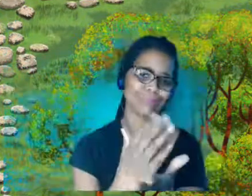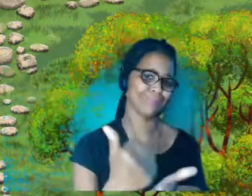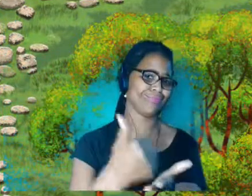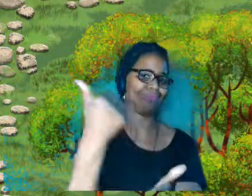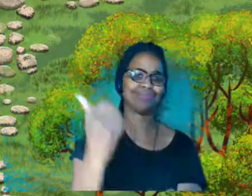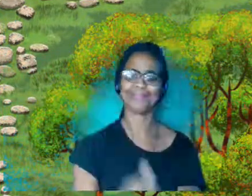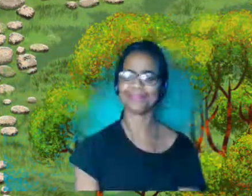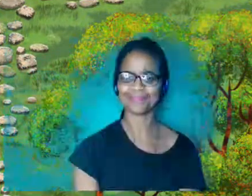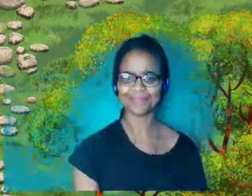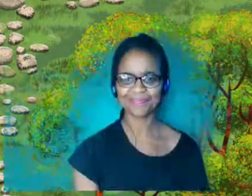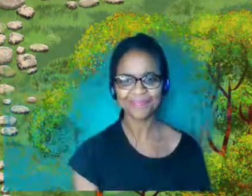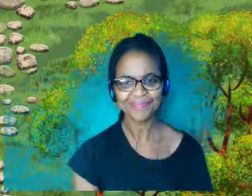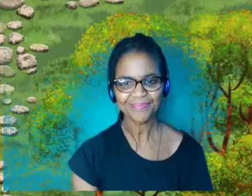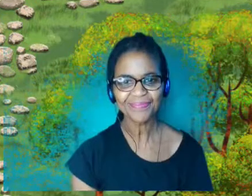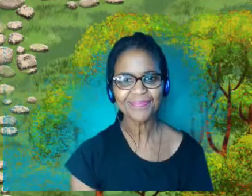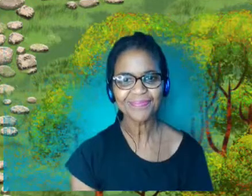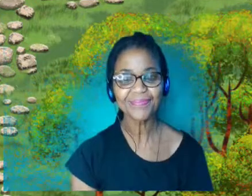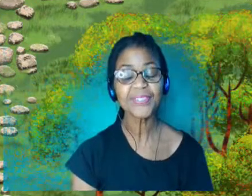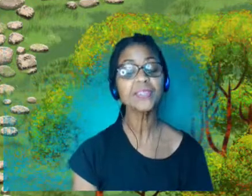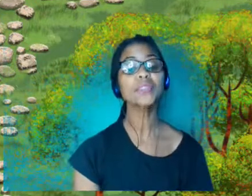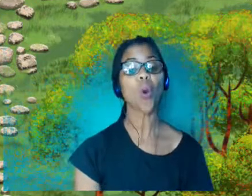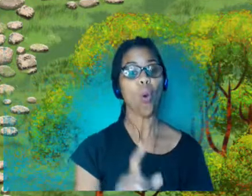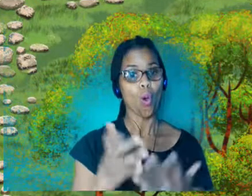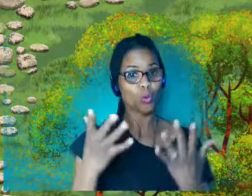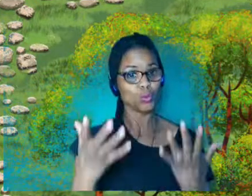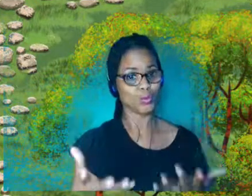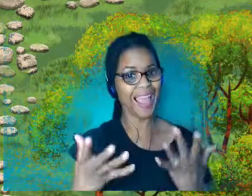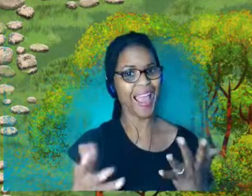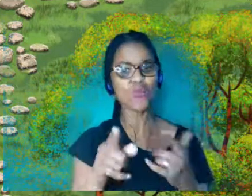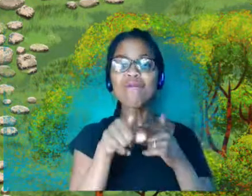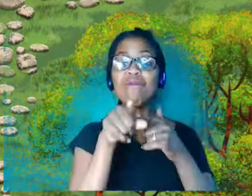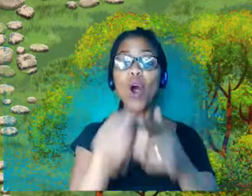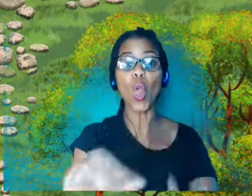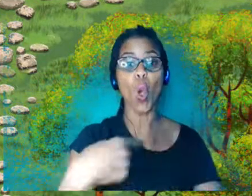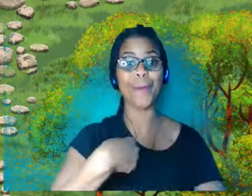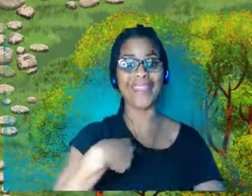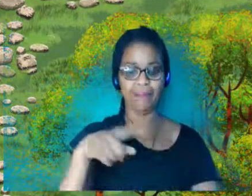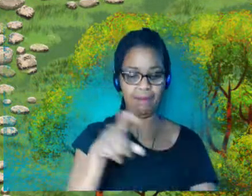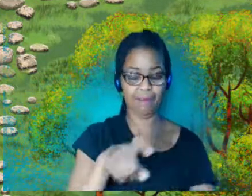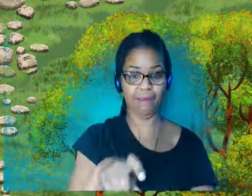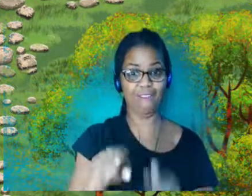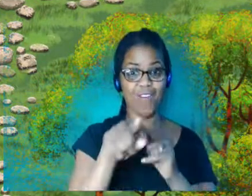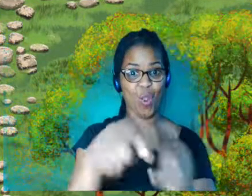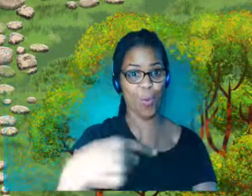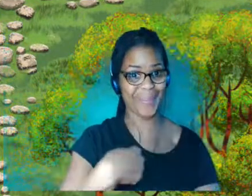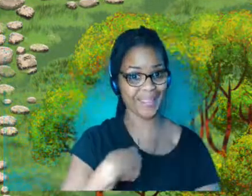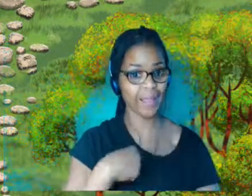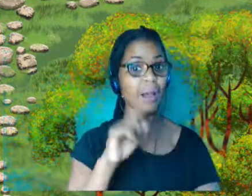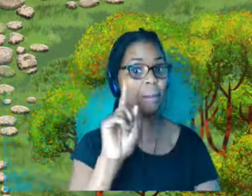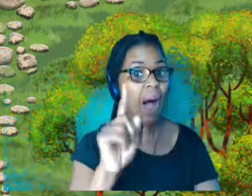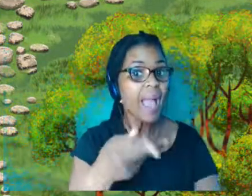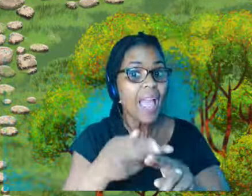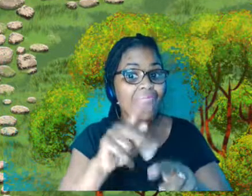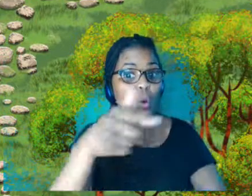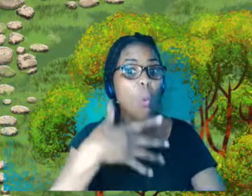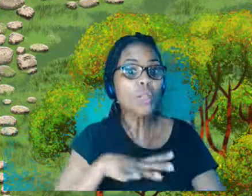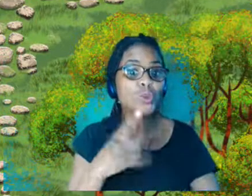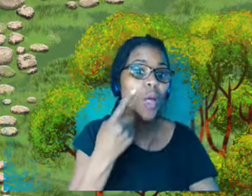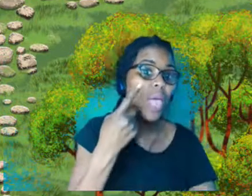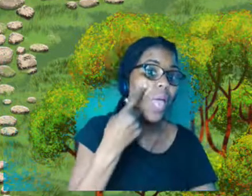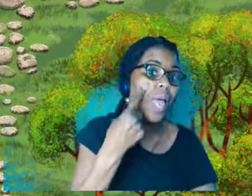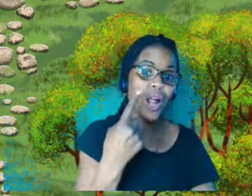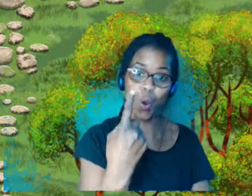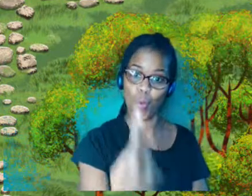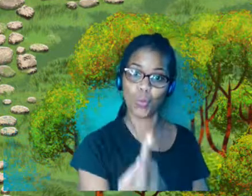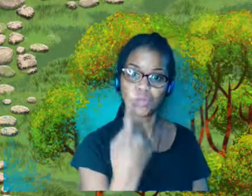And for the purposes of today, you are following me, but we will be opening this up. So if you did want to attend the first show, that will be on the